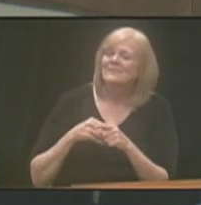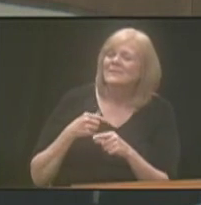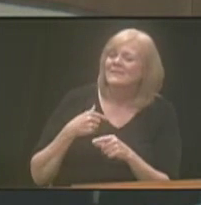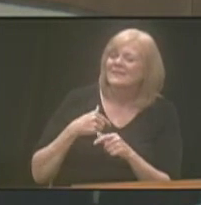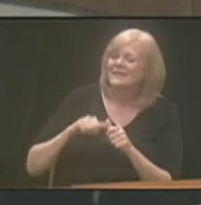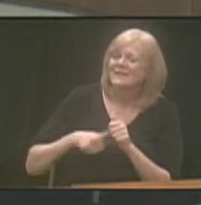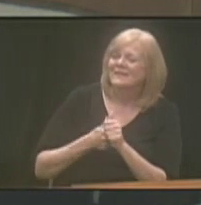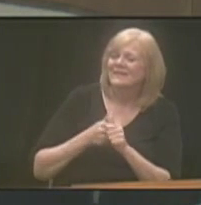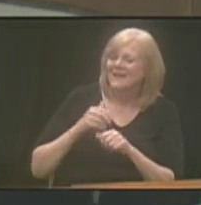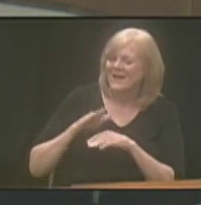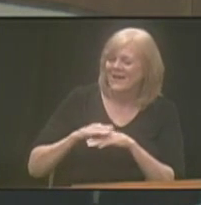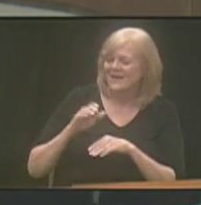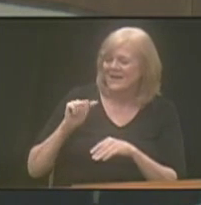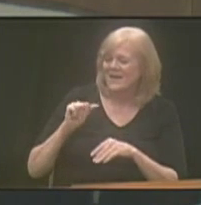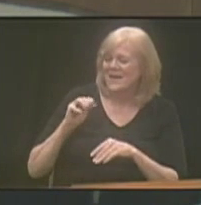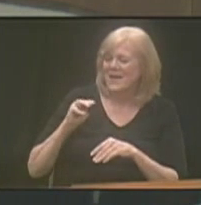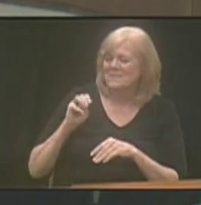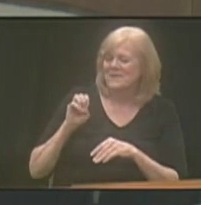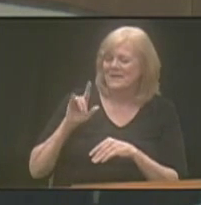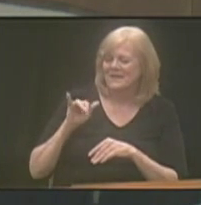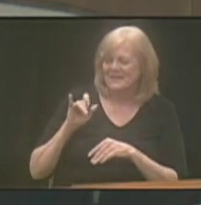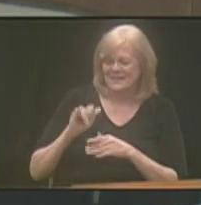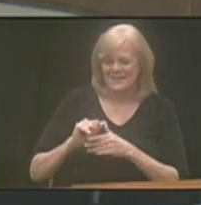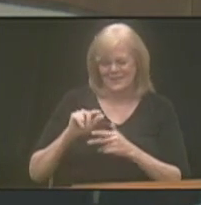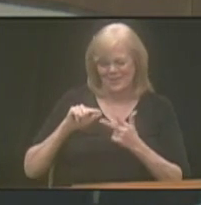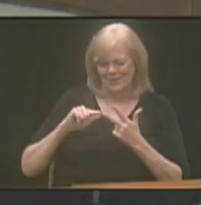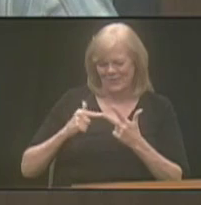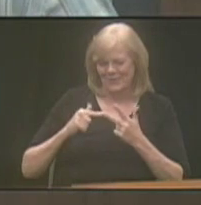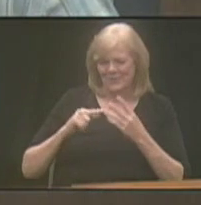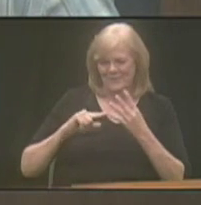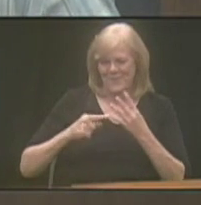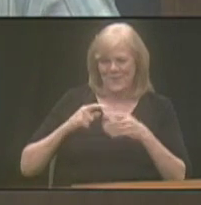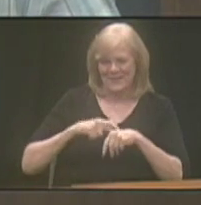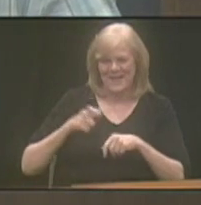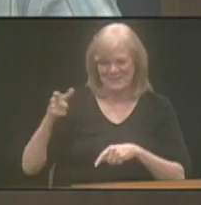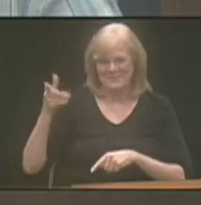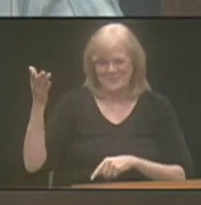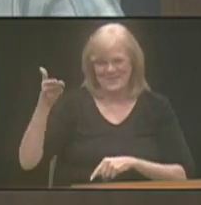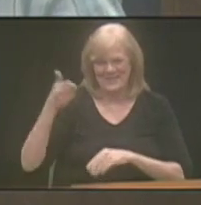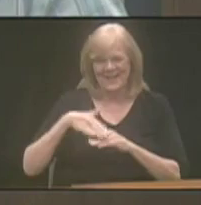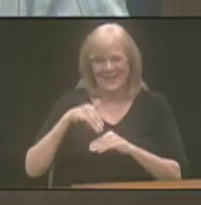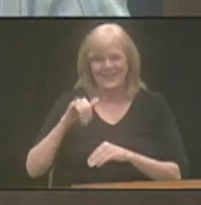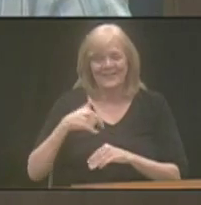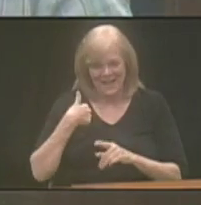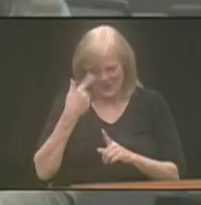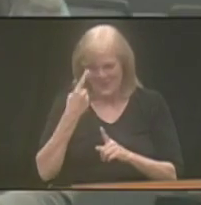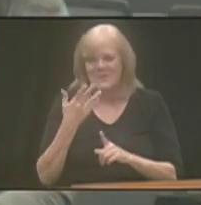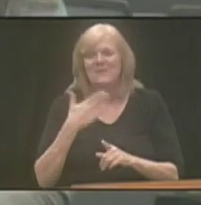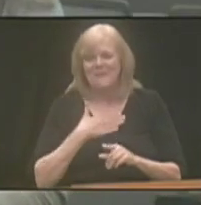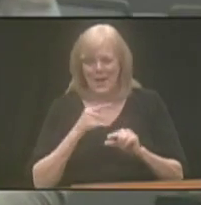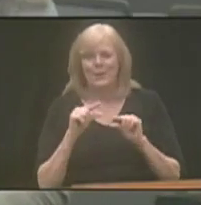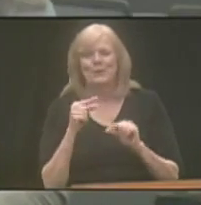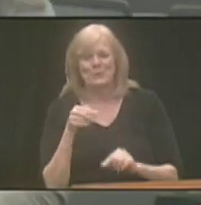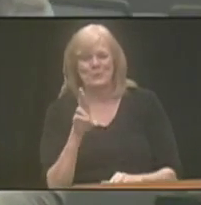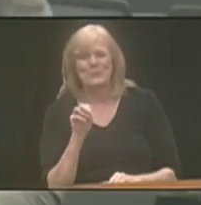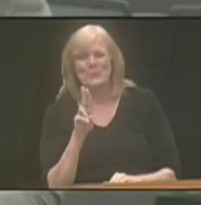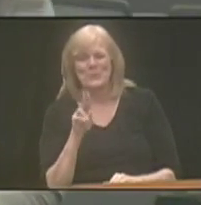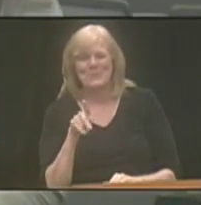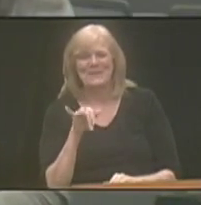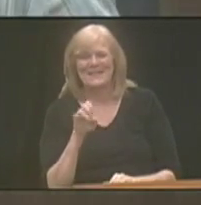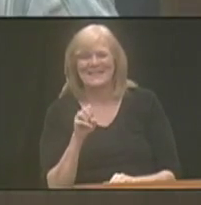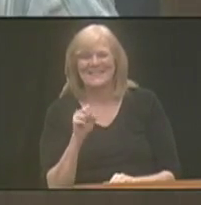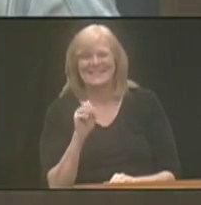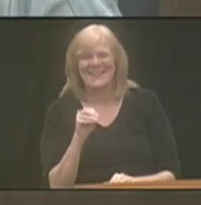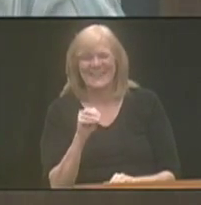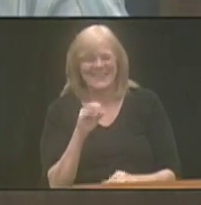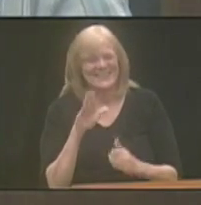Emily, on that particular point. I think this is about the third or fourth time I've heard you present that. I just know that you're one of my groupies. I know you don't hear what I have to